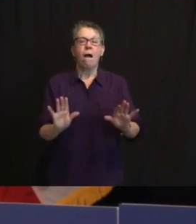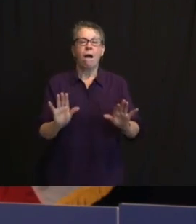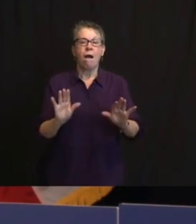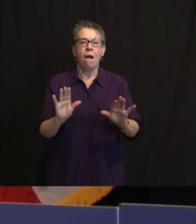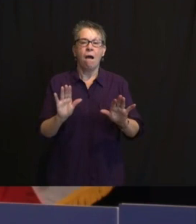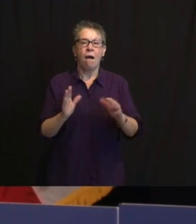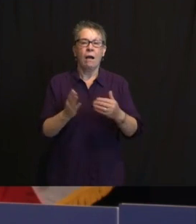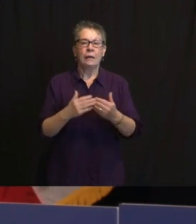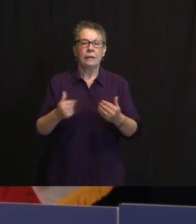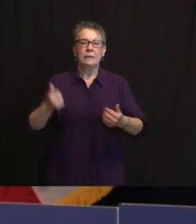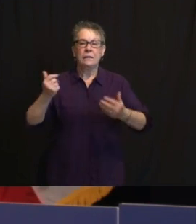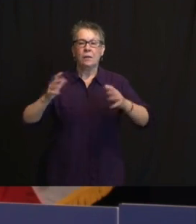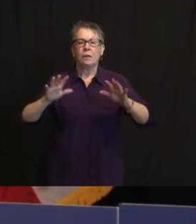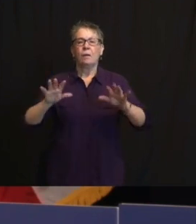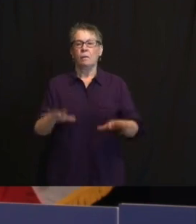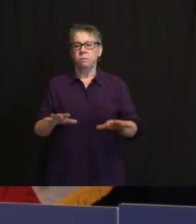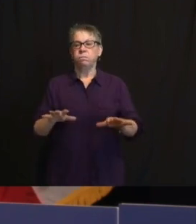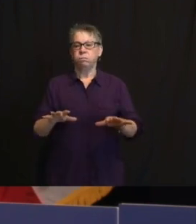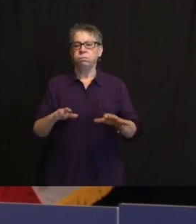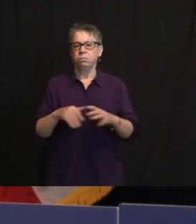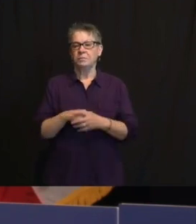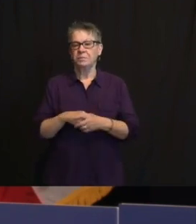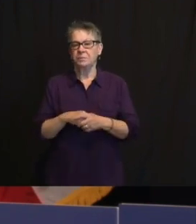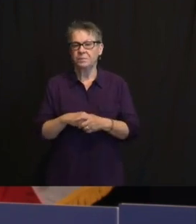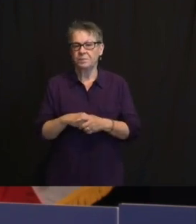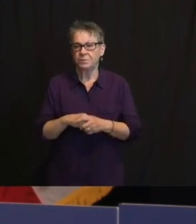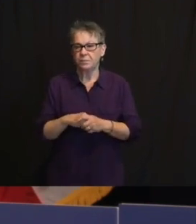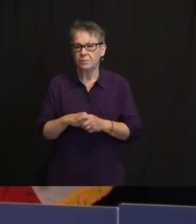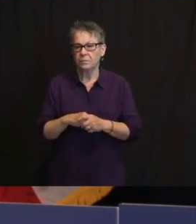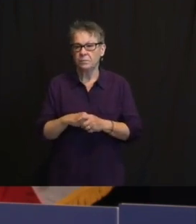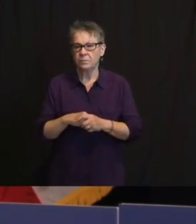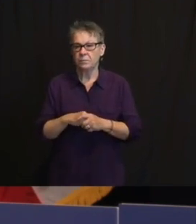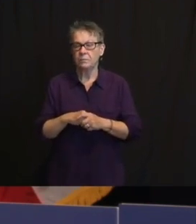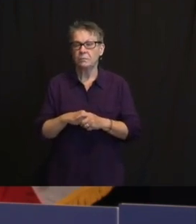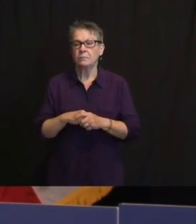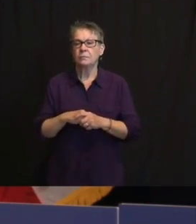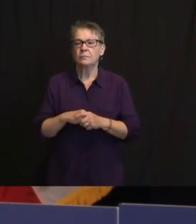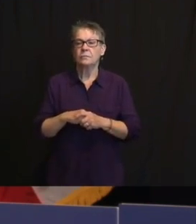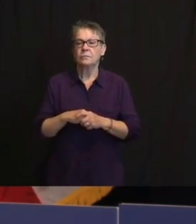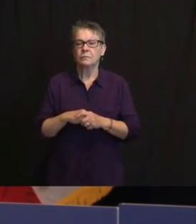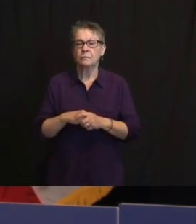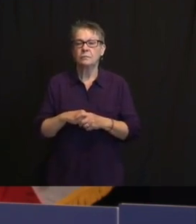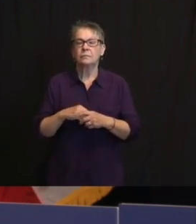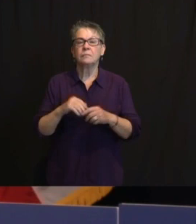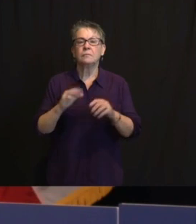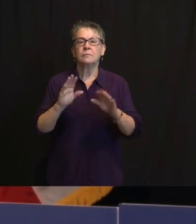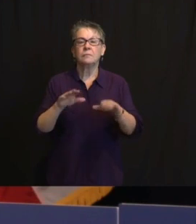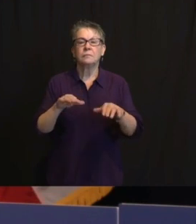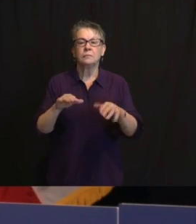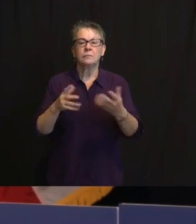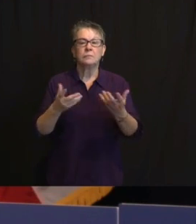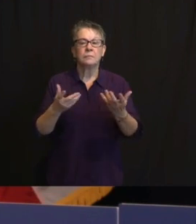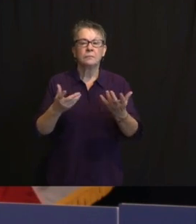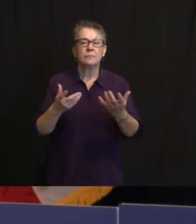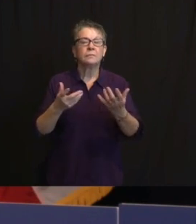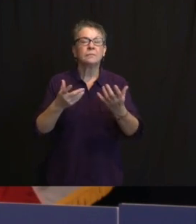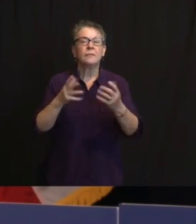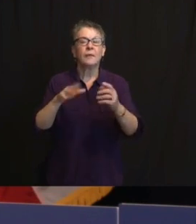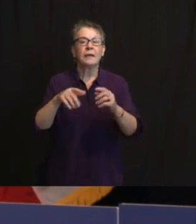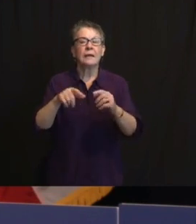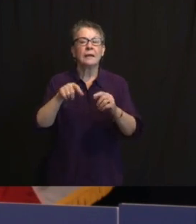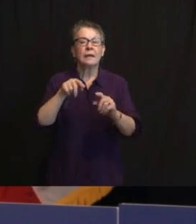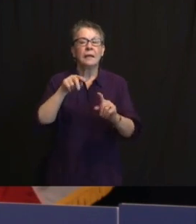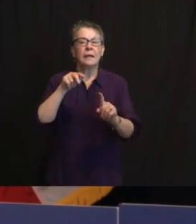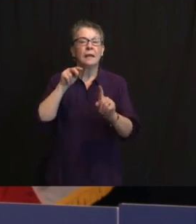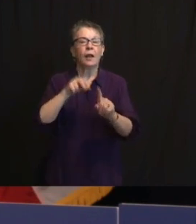QUESTION ABOUT HOW MANY PEOPLE WILL GET INFECTED WHEN THEY'RE EXPOSED TO VARIANTS IN THE FIRST PLACE. SO AGAIN, VACCINATION DOES TWO THINGS. IT REDUCES THE